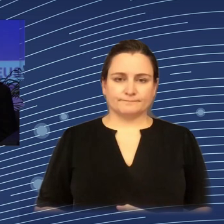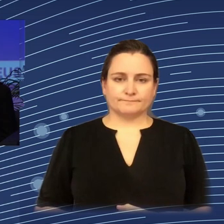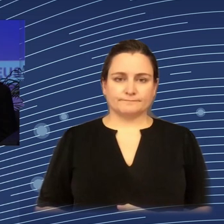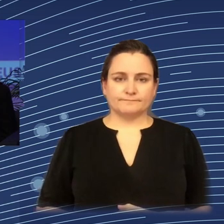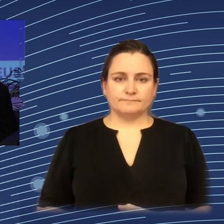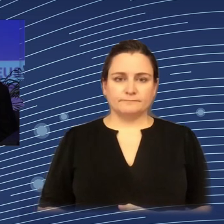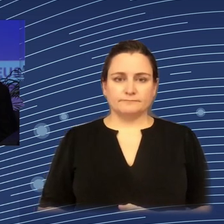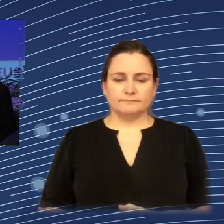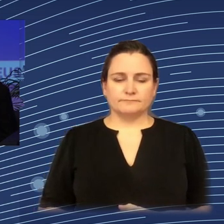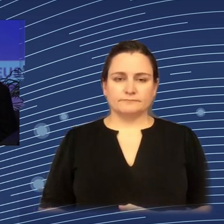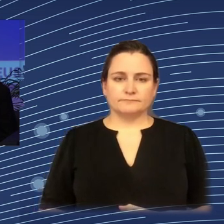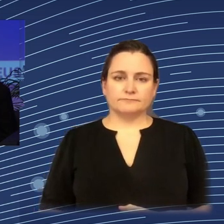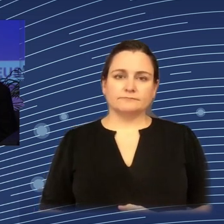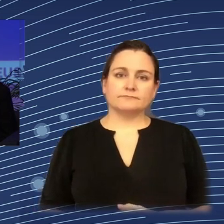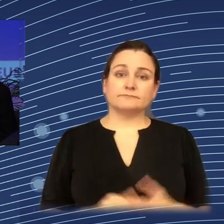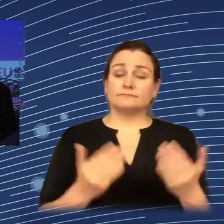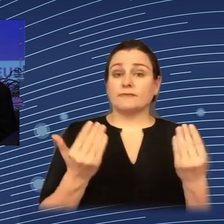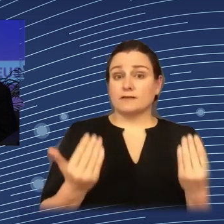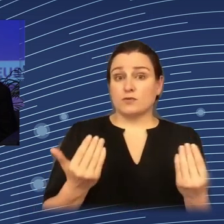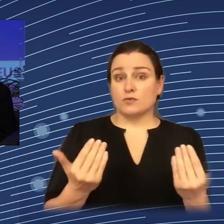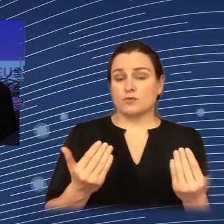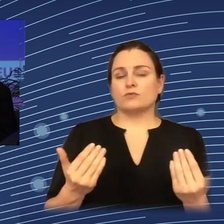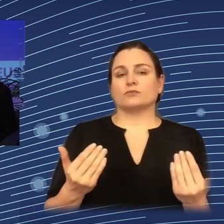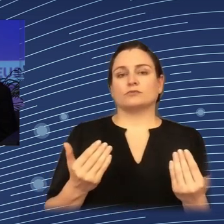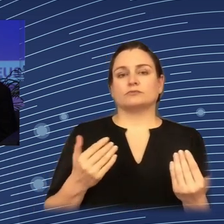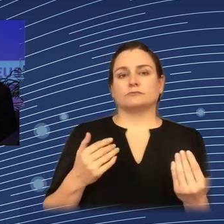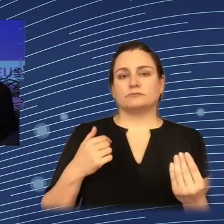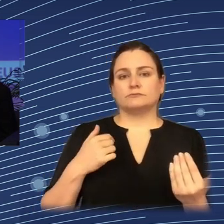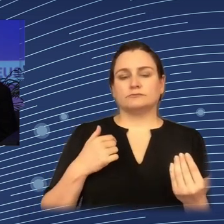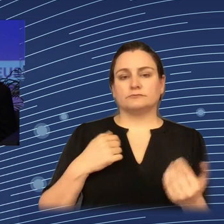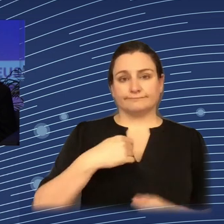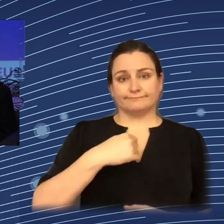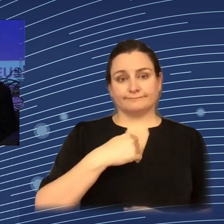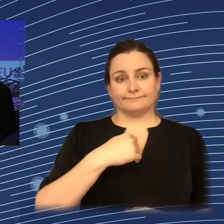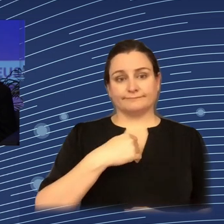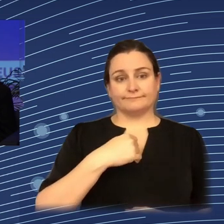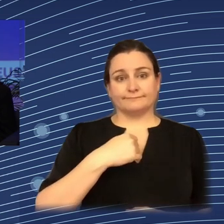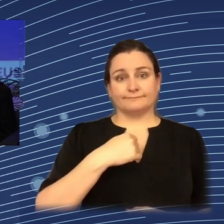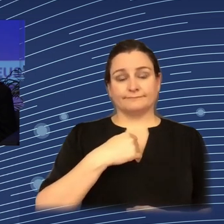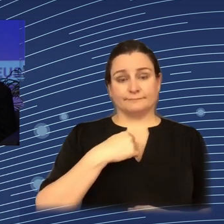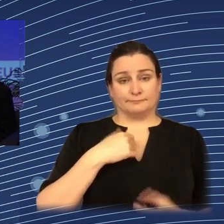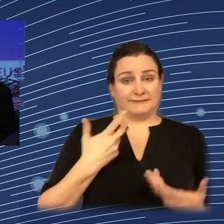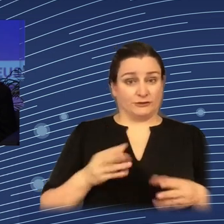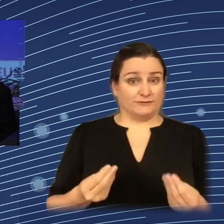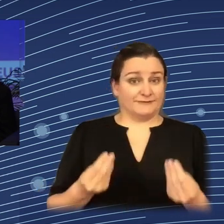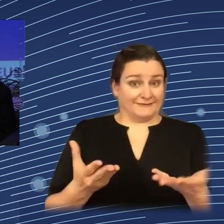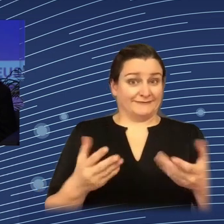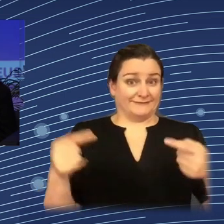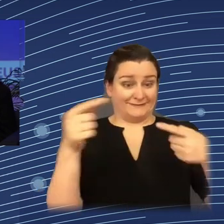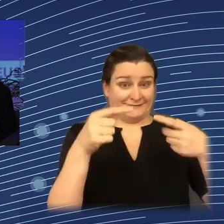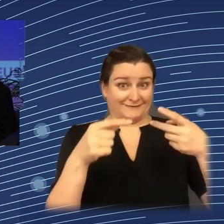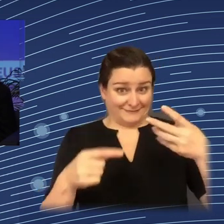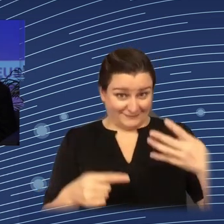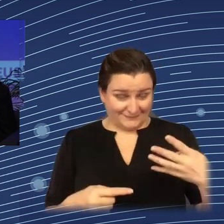try and link those elements that I presented you with the topic that we are